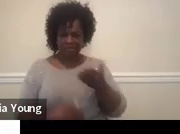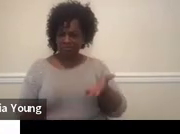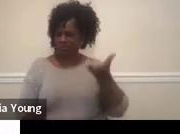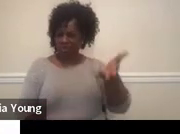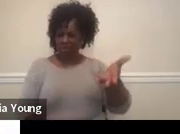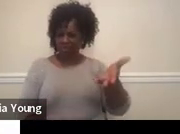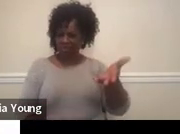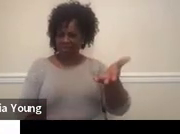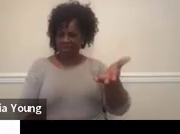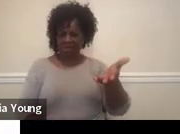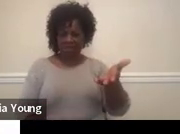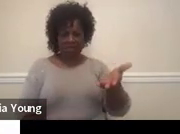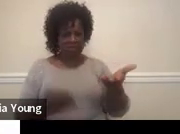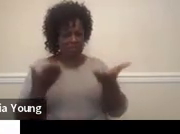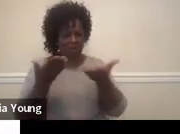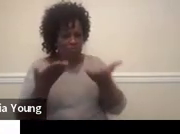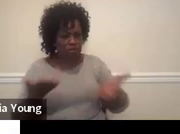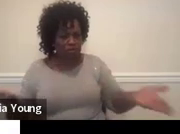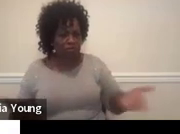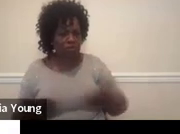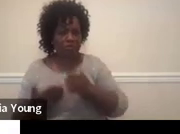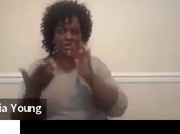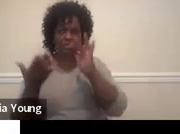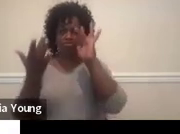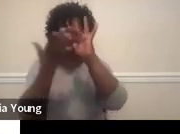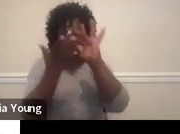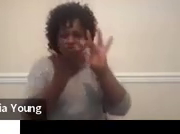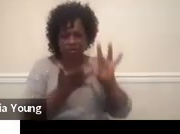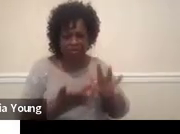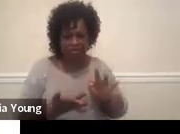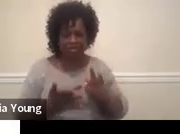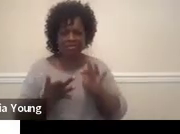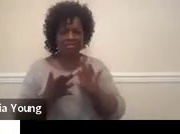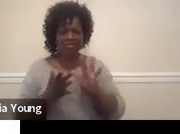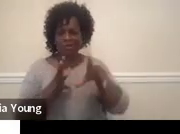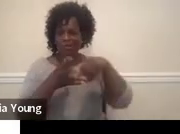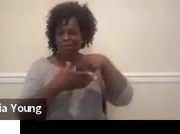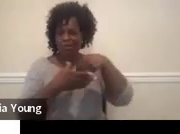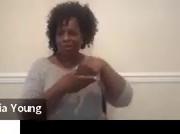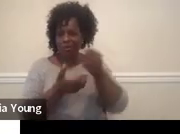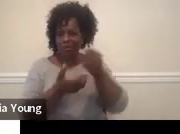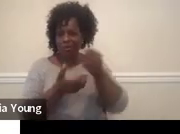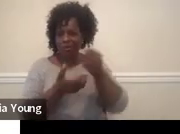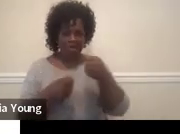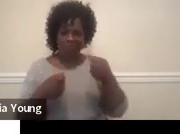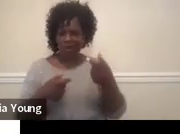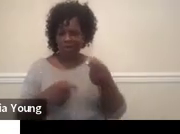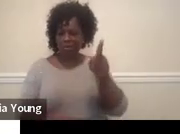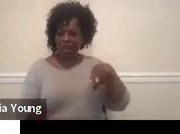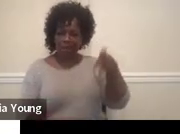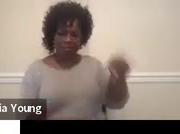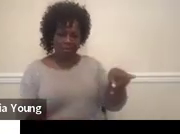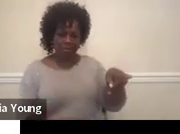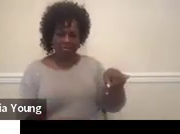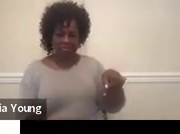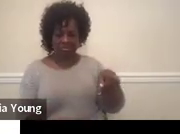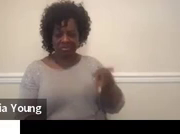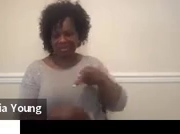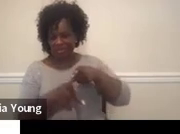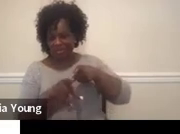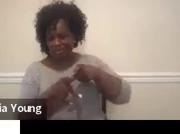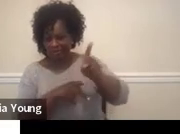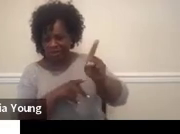These are all the resources that we include, um, in all of our PowerPoints, so that's the professional